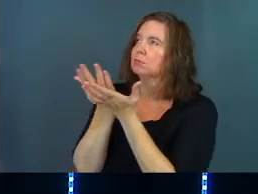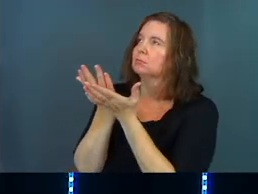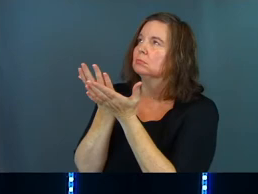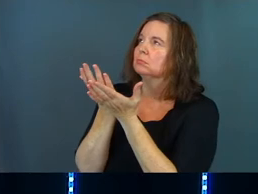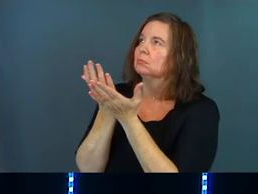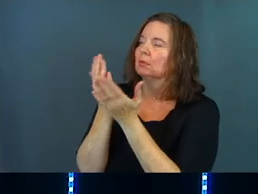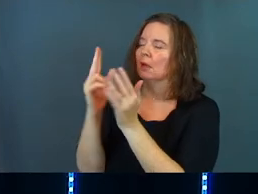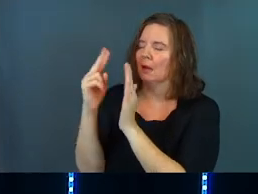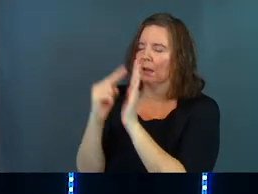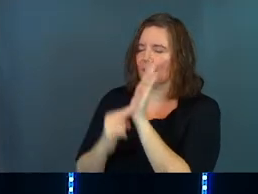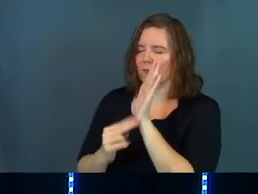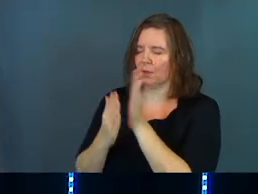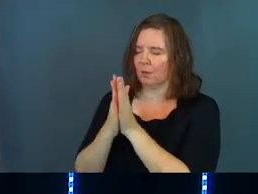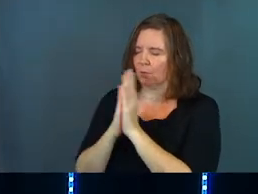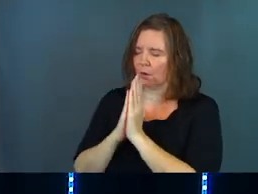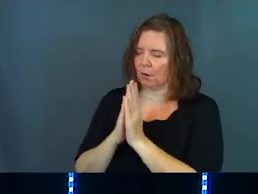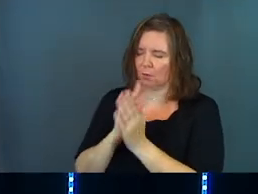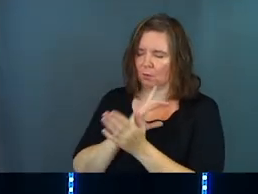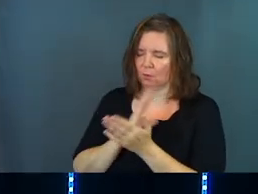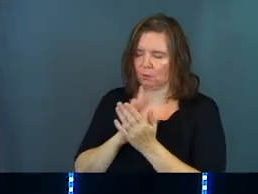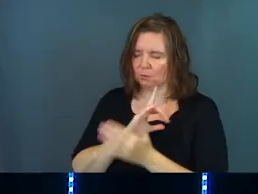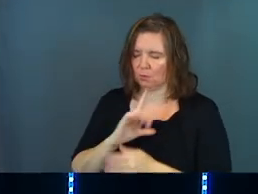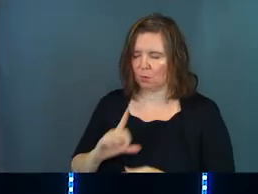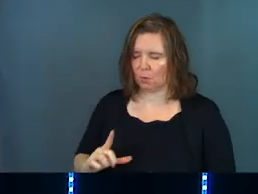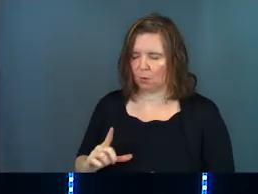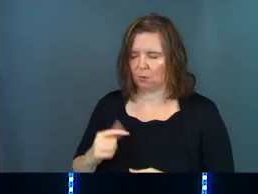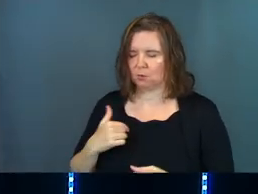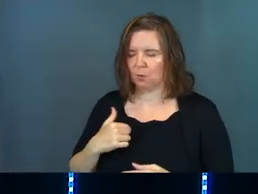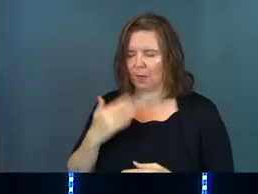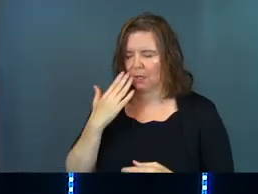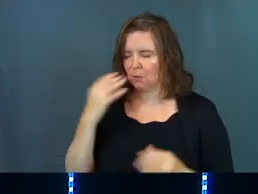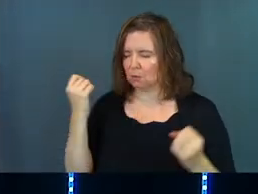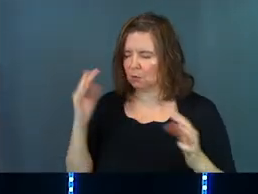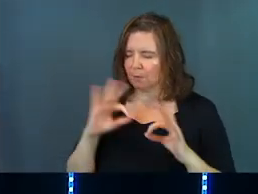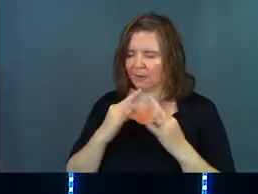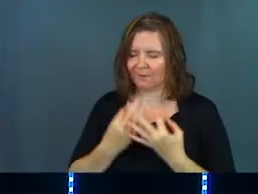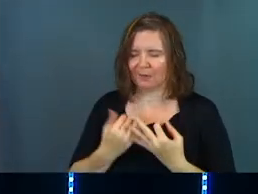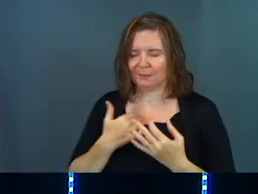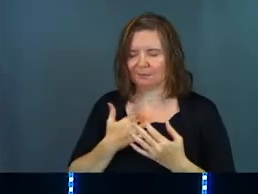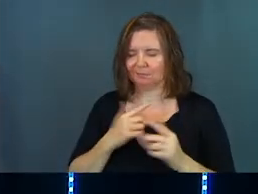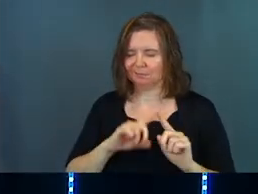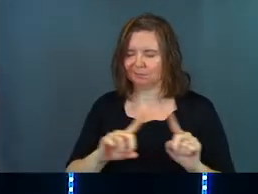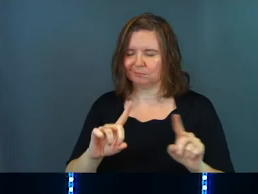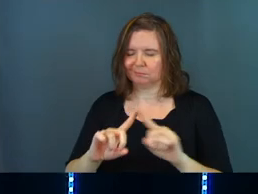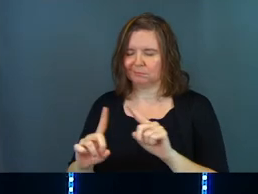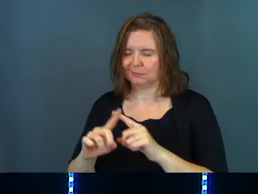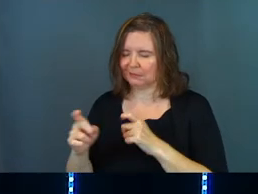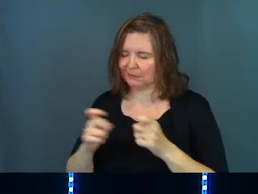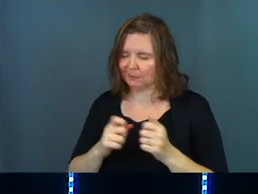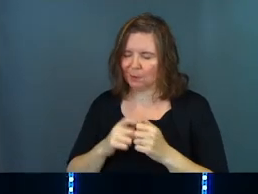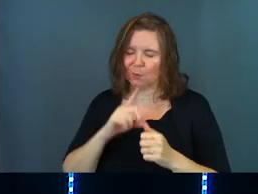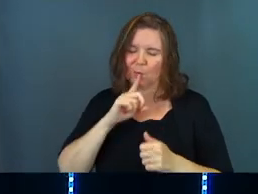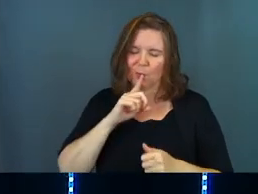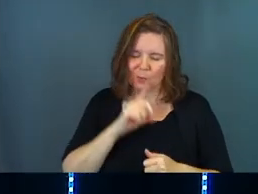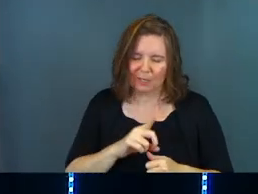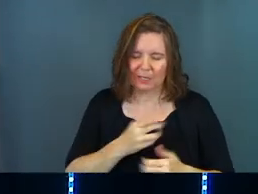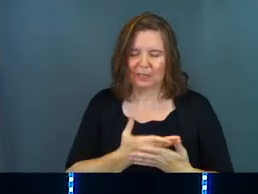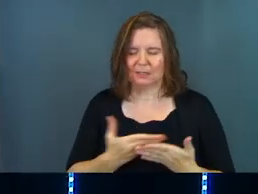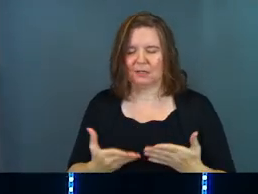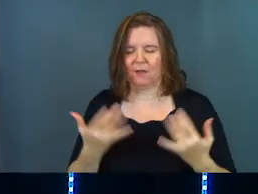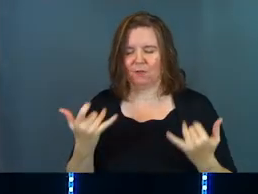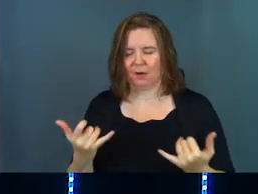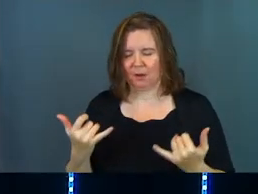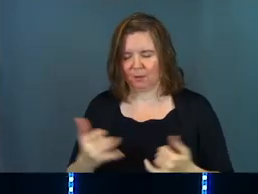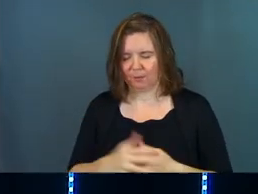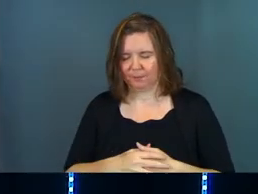And I've read the prayer requests, Lord. And I know so many families across our congregation have been dealing with real stuff